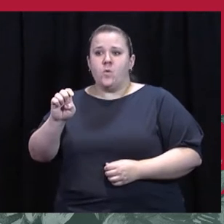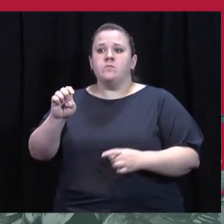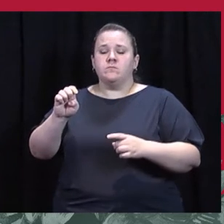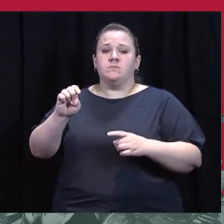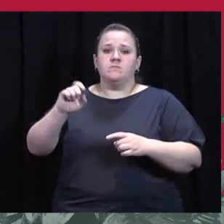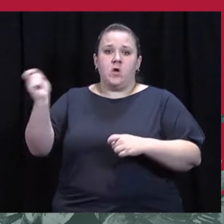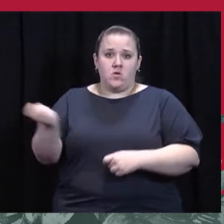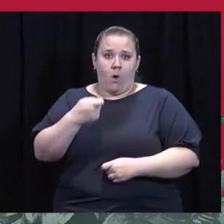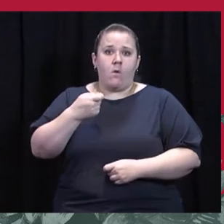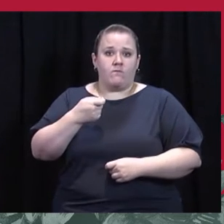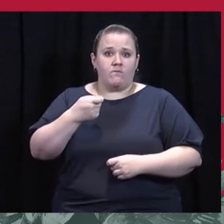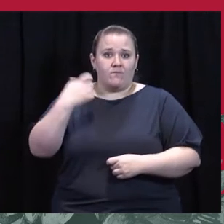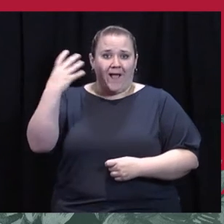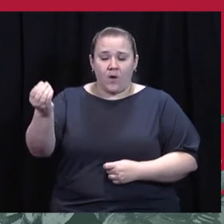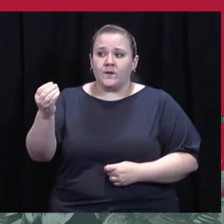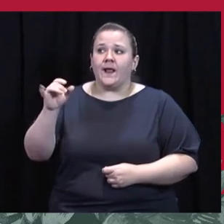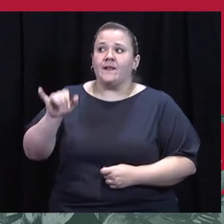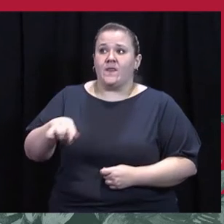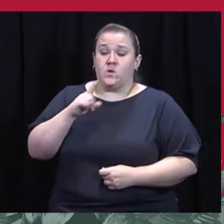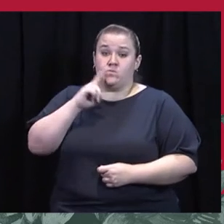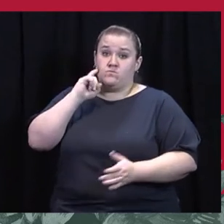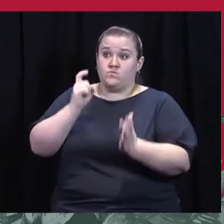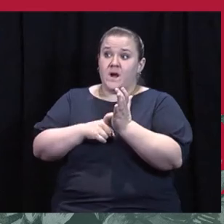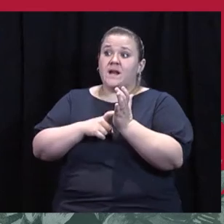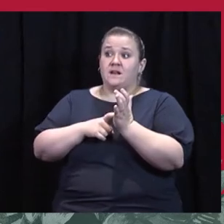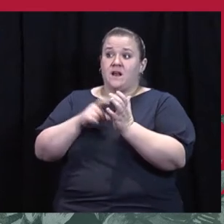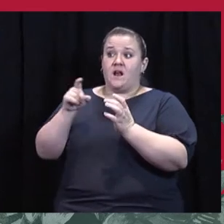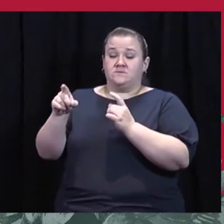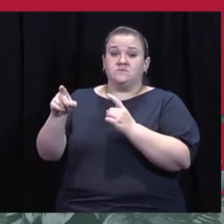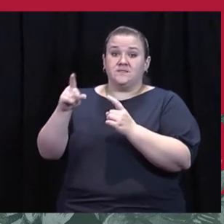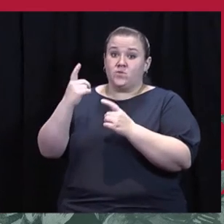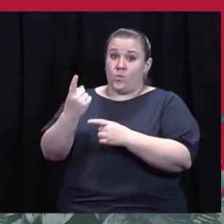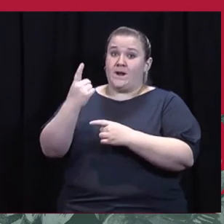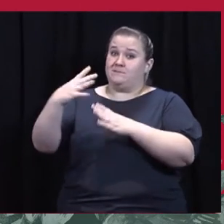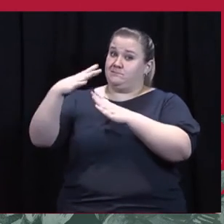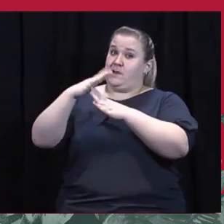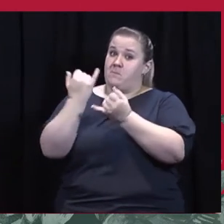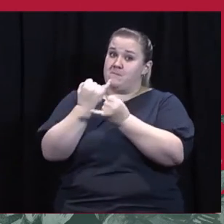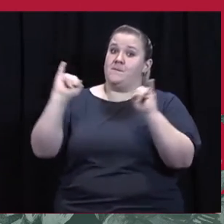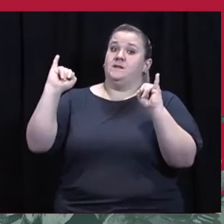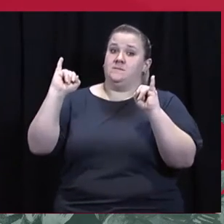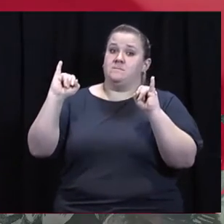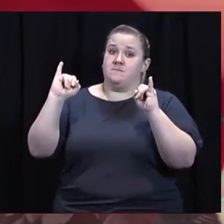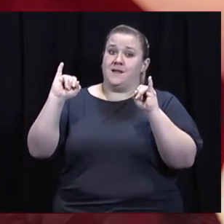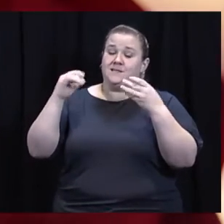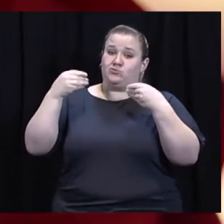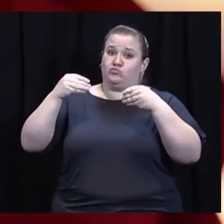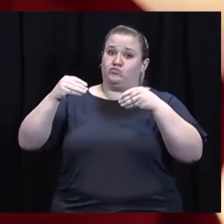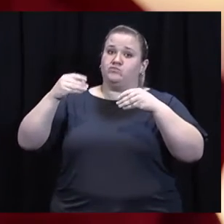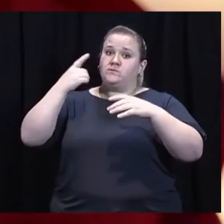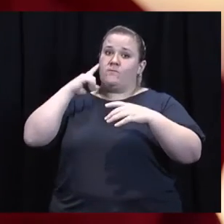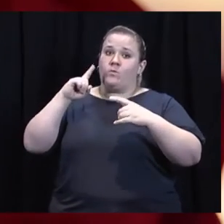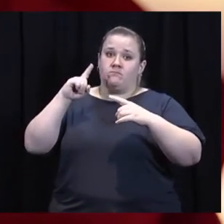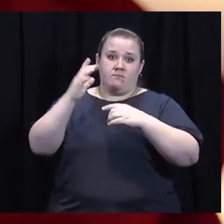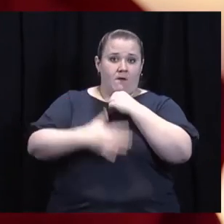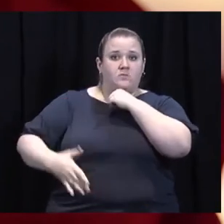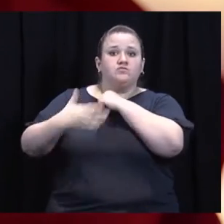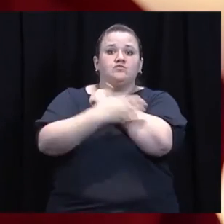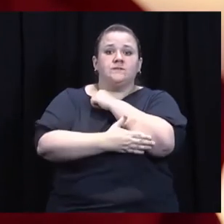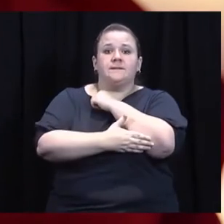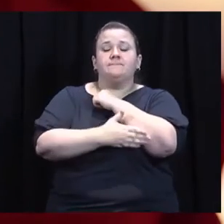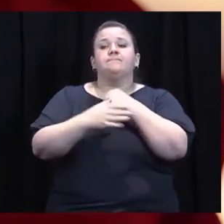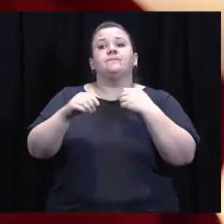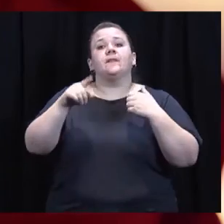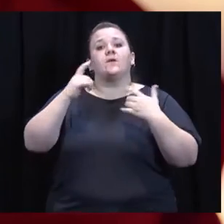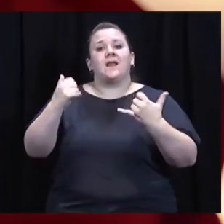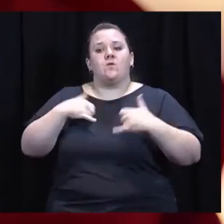Pittsburgh, recognized locally and nationally as one of the top independent grocery retailers in the country. Here are a few words from Joe as